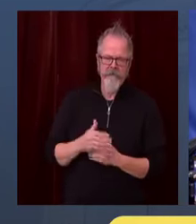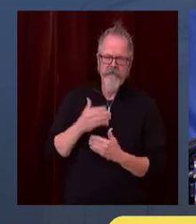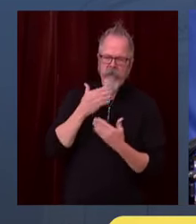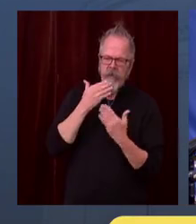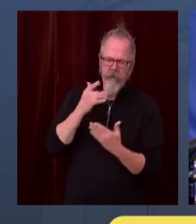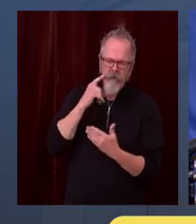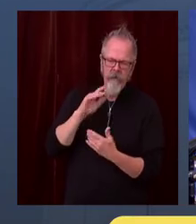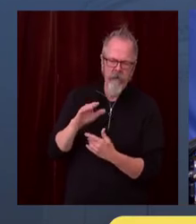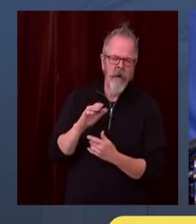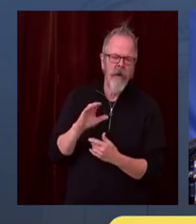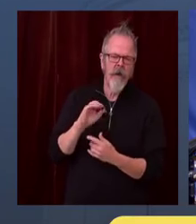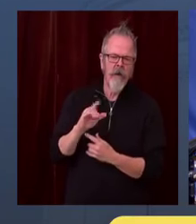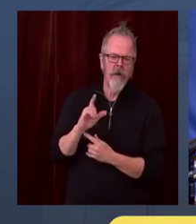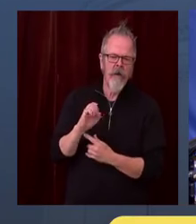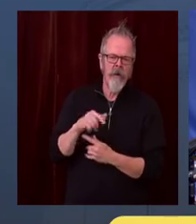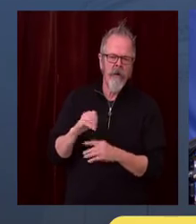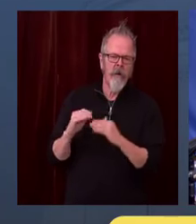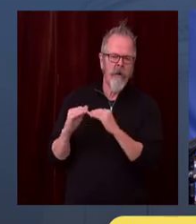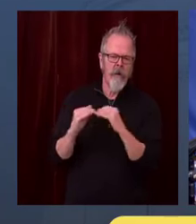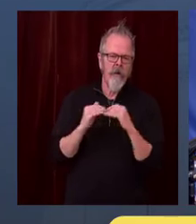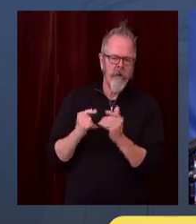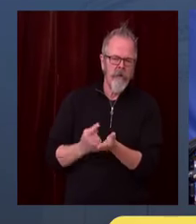We have Mayor Durkin of Seattle.